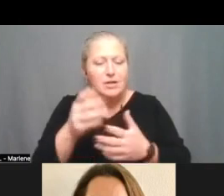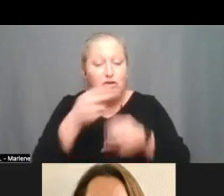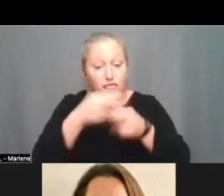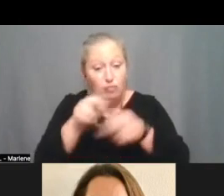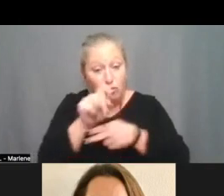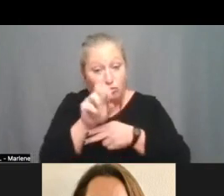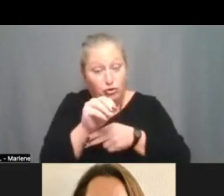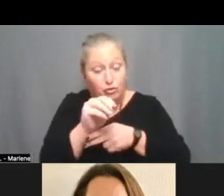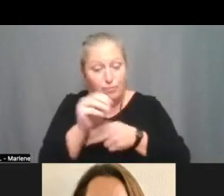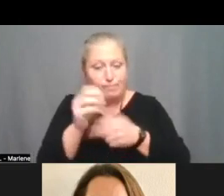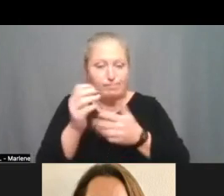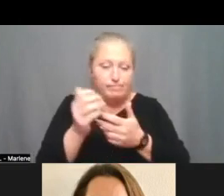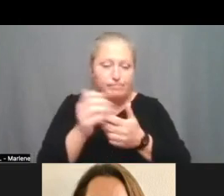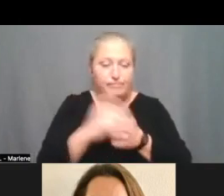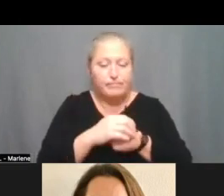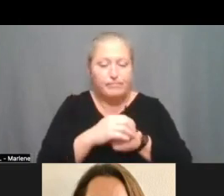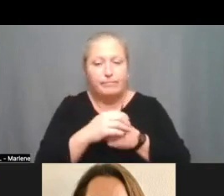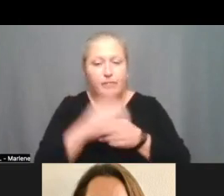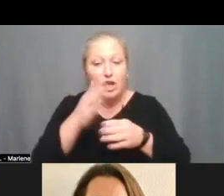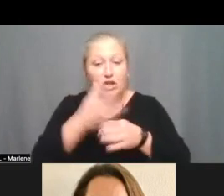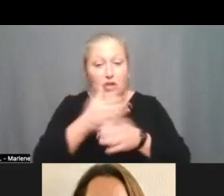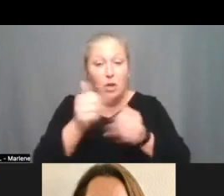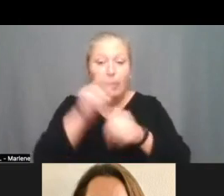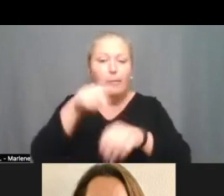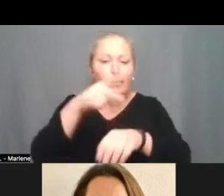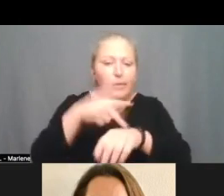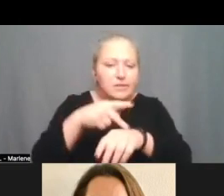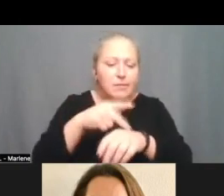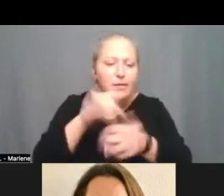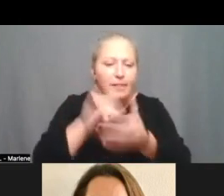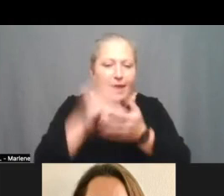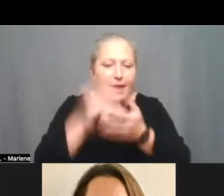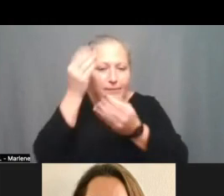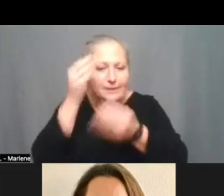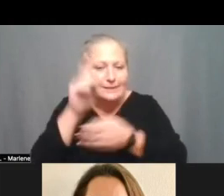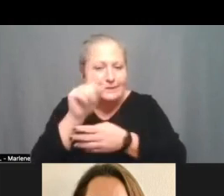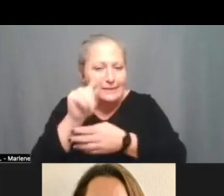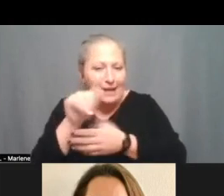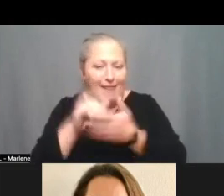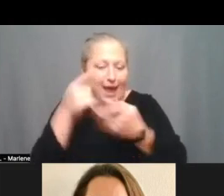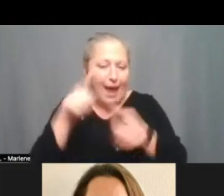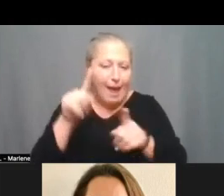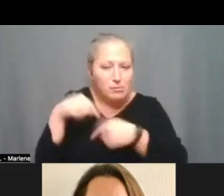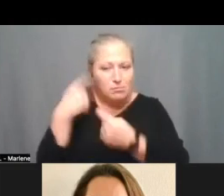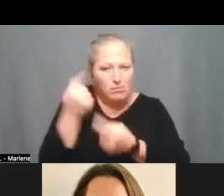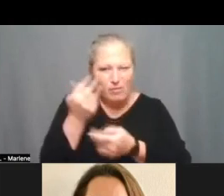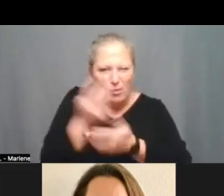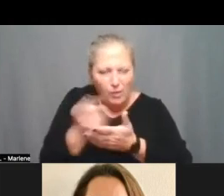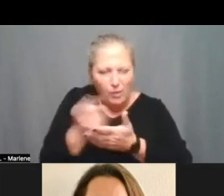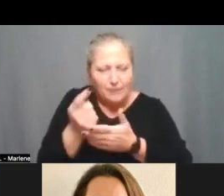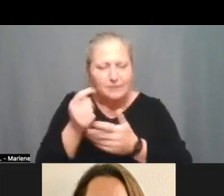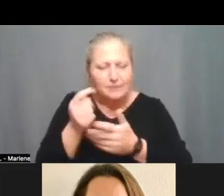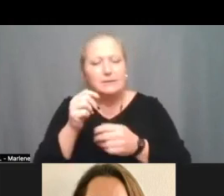um sharing with our principles this data which has uh happened over the last couple of weeks um